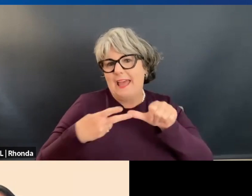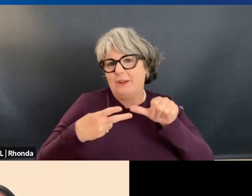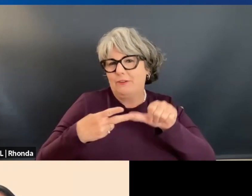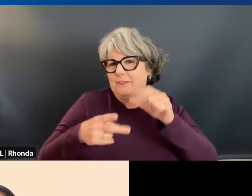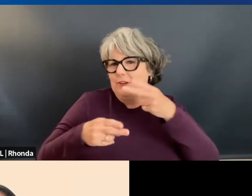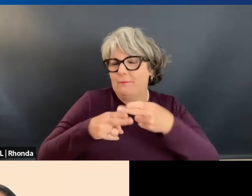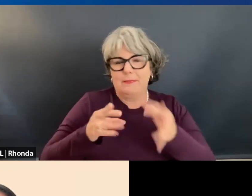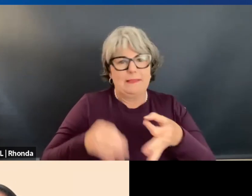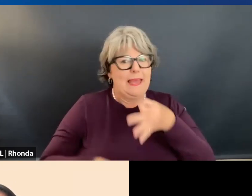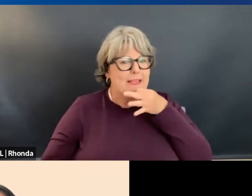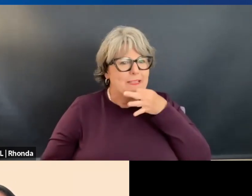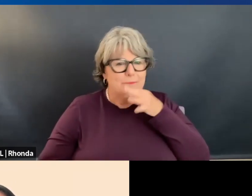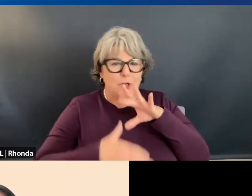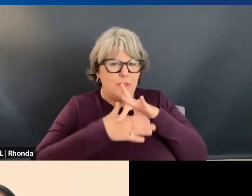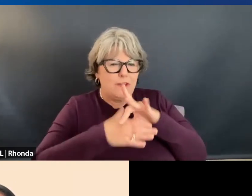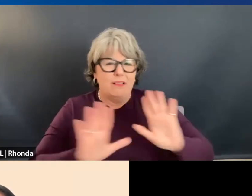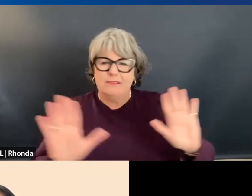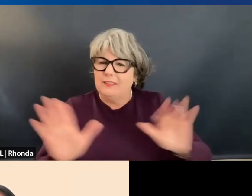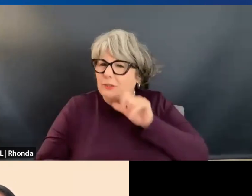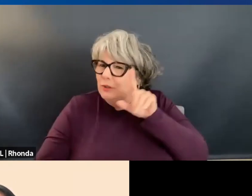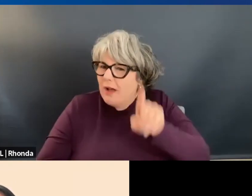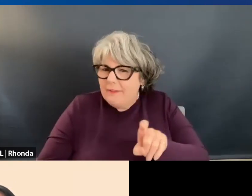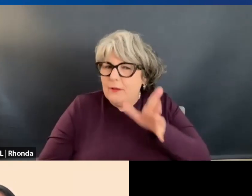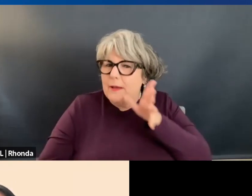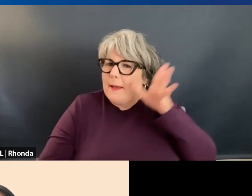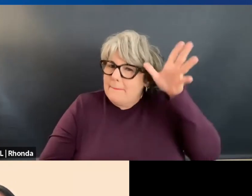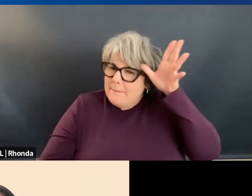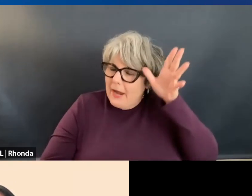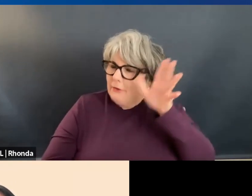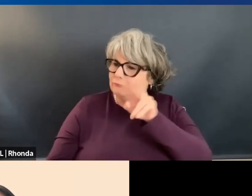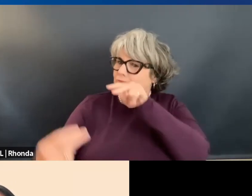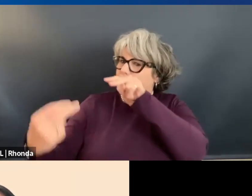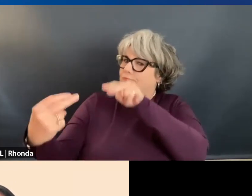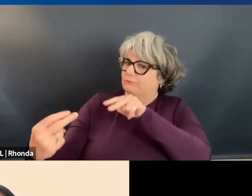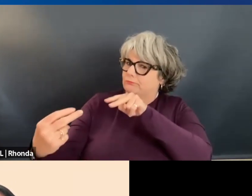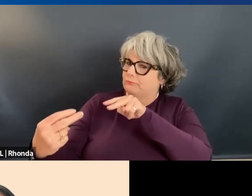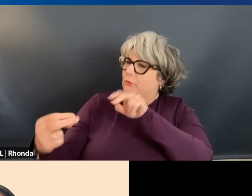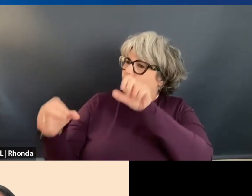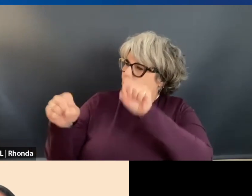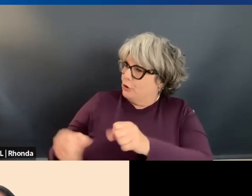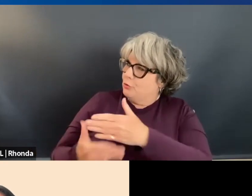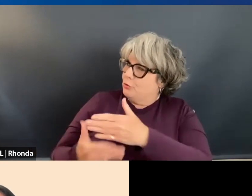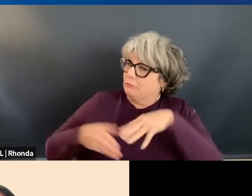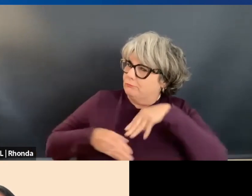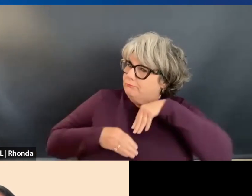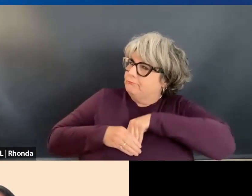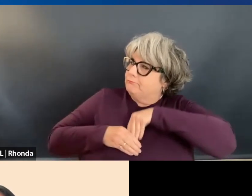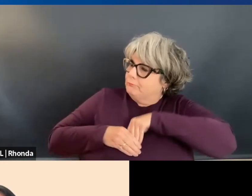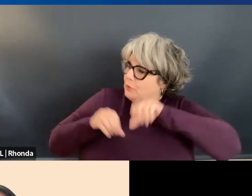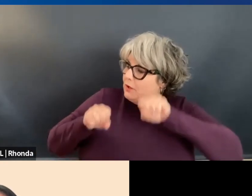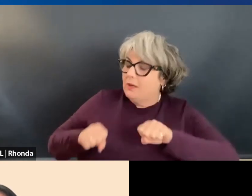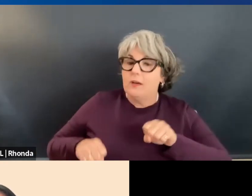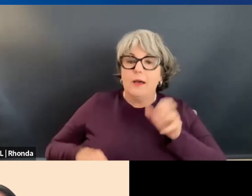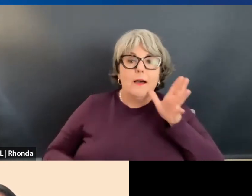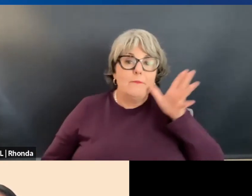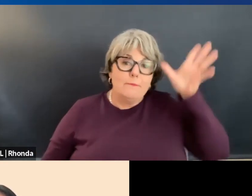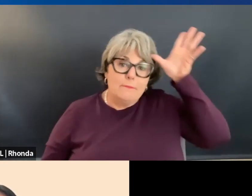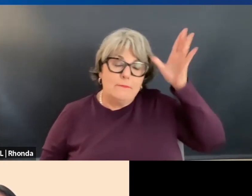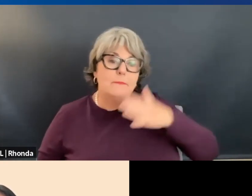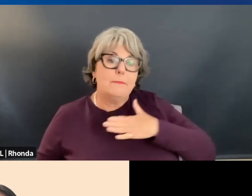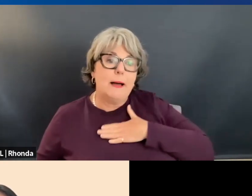experts in the content that your kids are learning. You got to look your kid in the eye and say, you've got something. For me, my parents